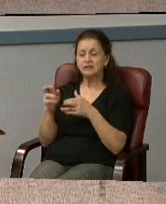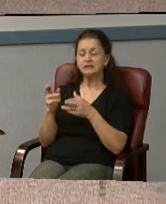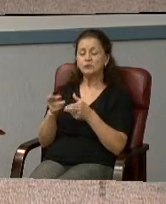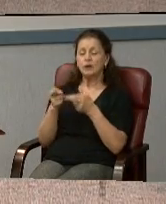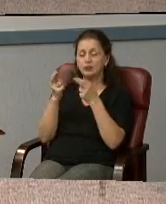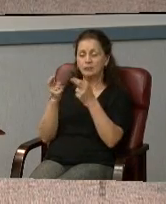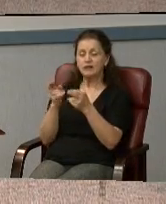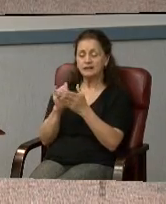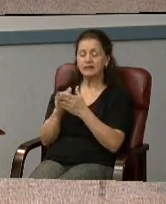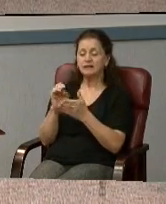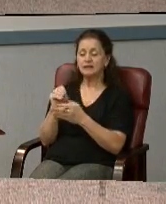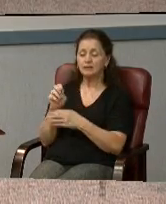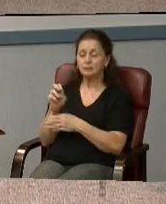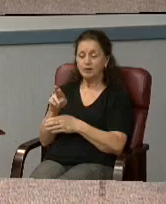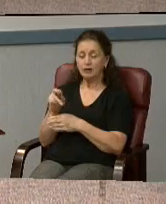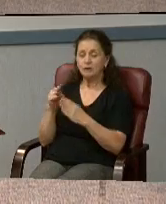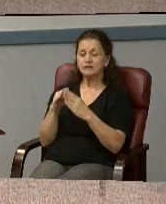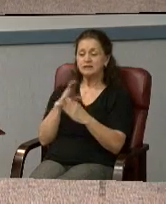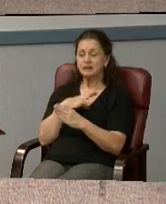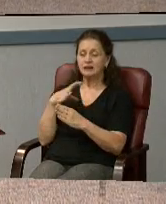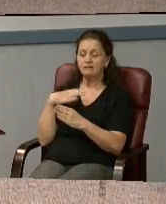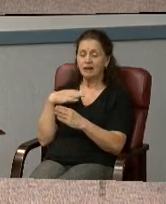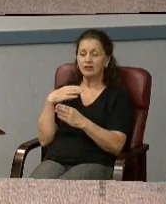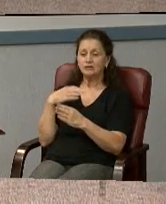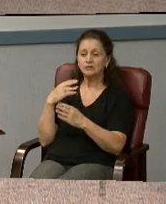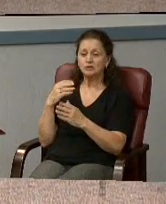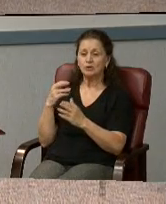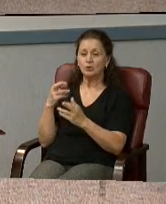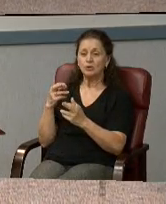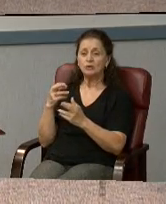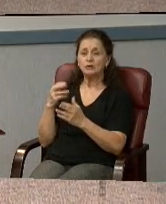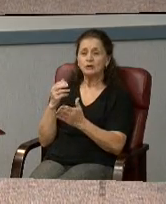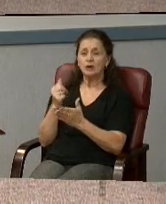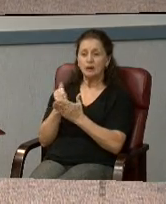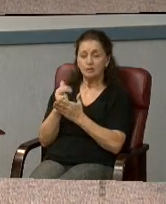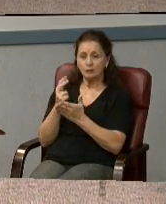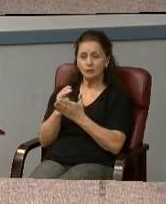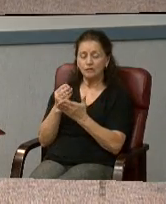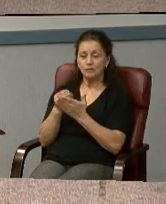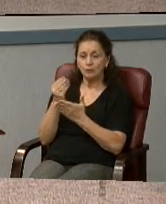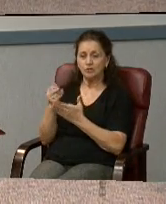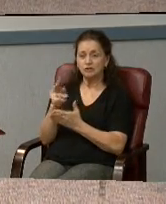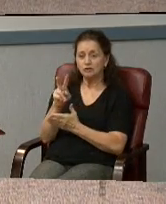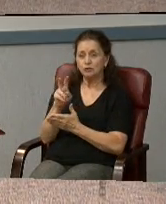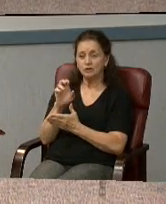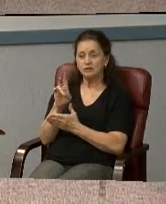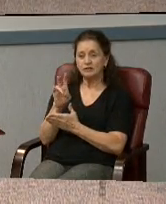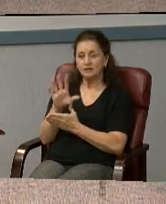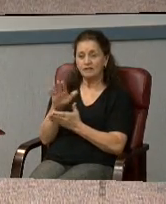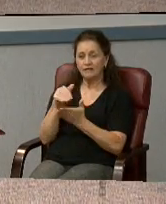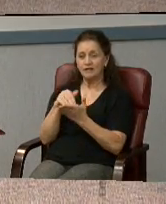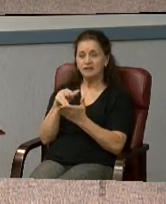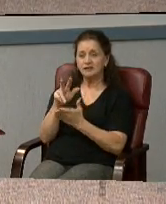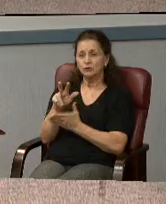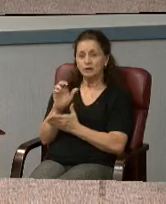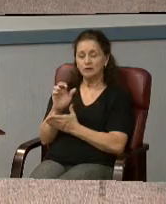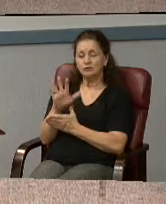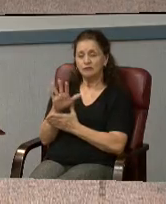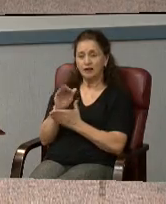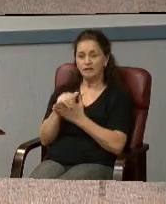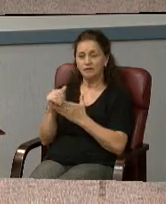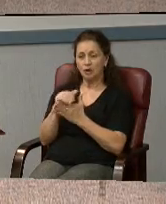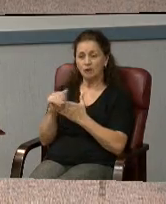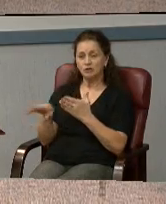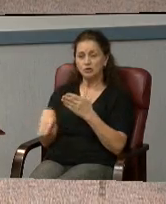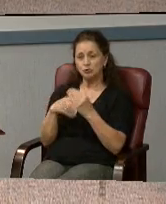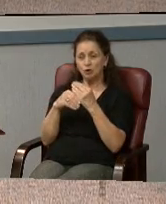that the Mayor and City Council award the purchase of these two vehicles for a total cost of $275,305 using